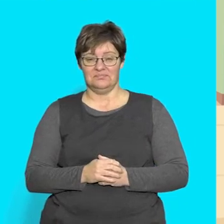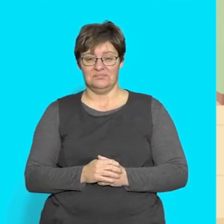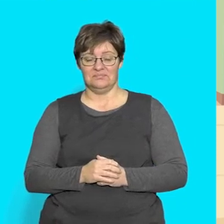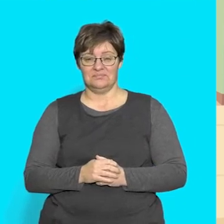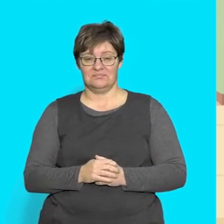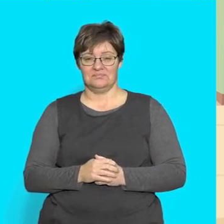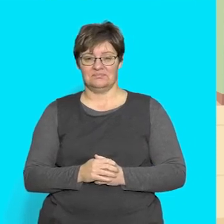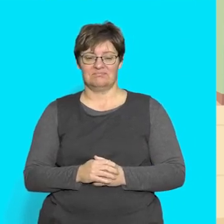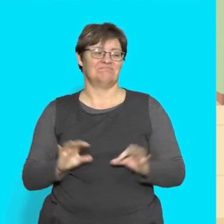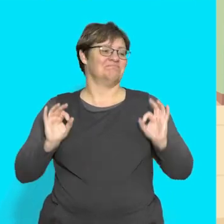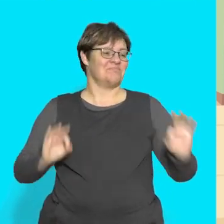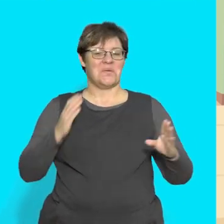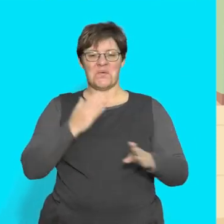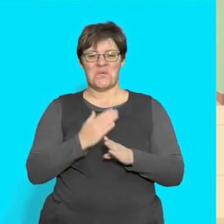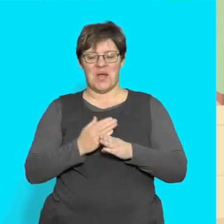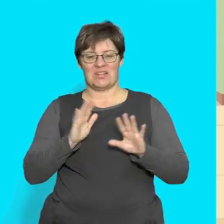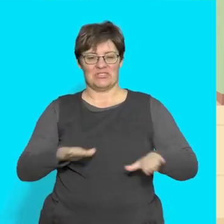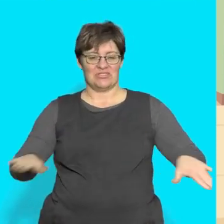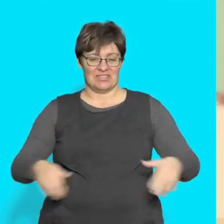Super work, children.